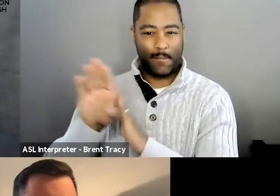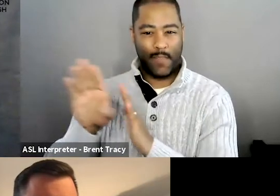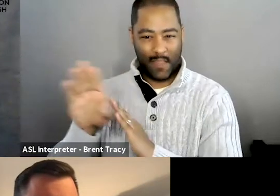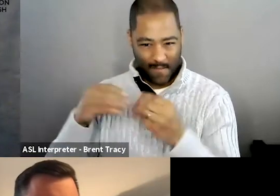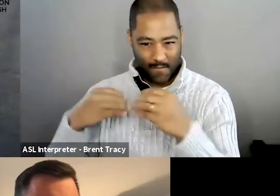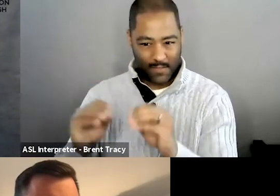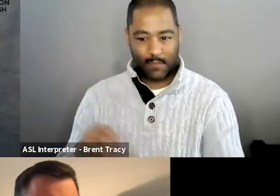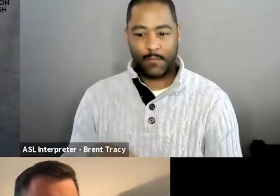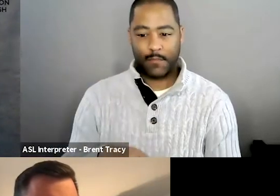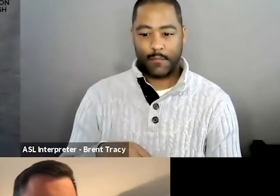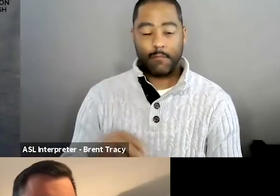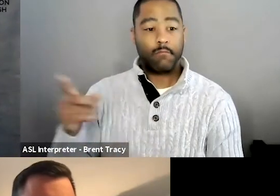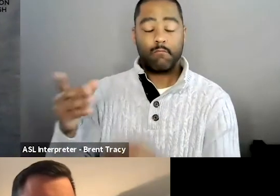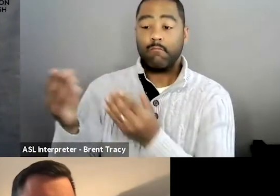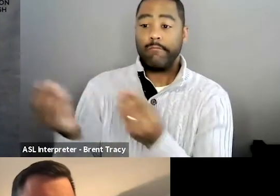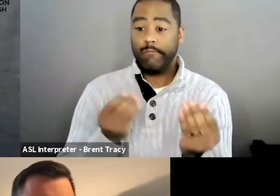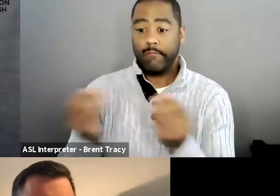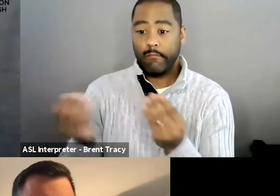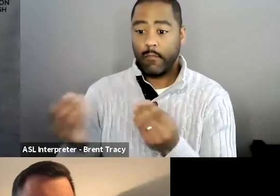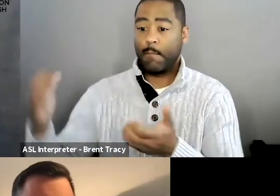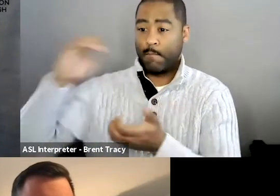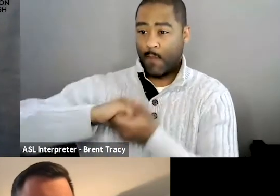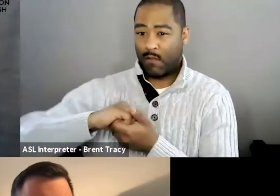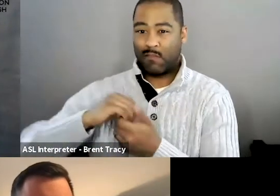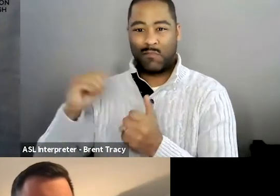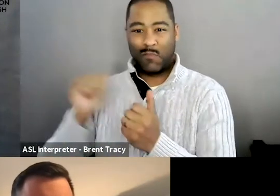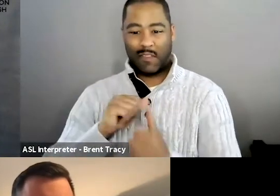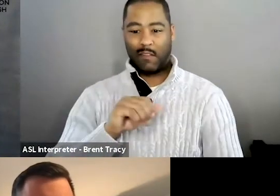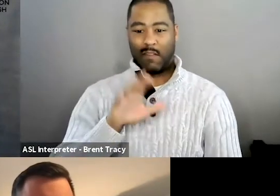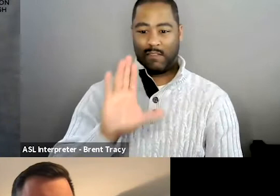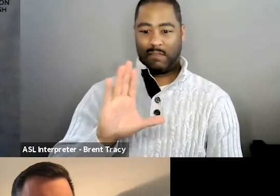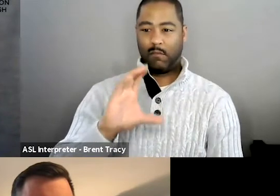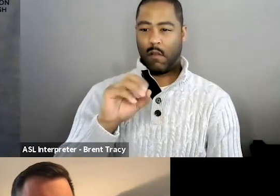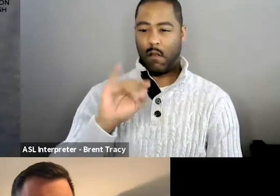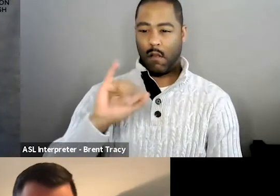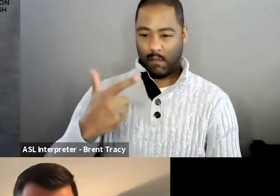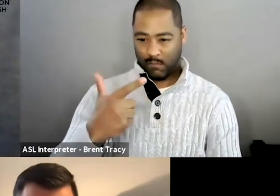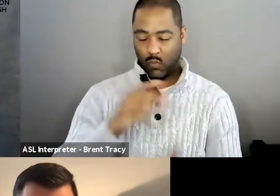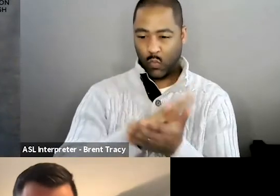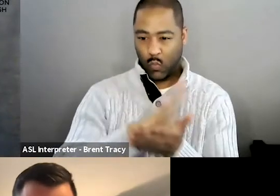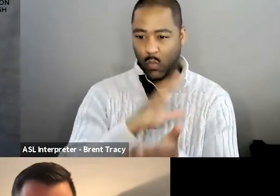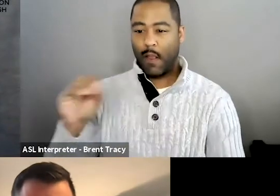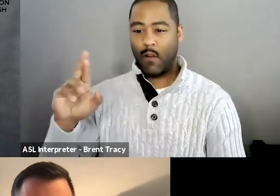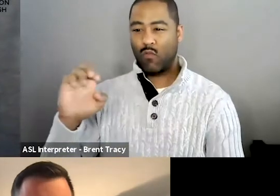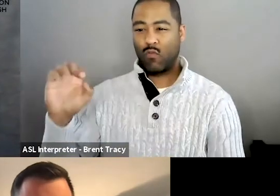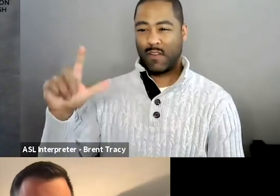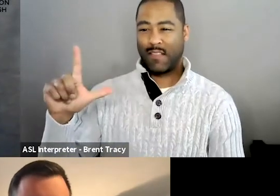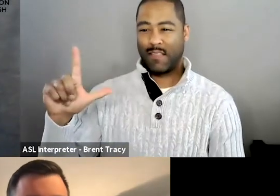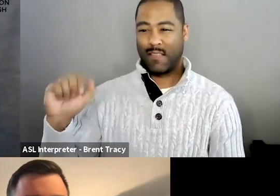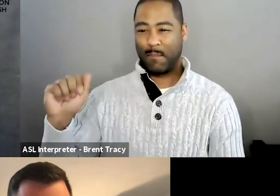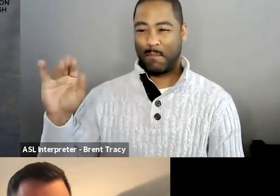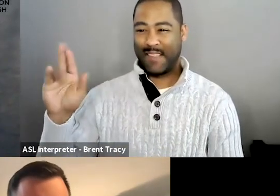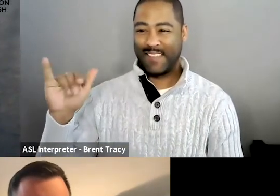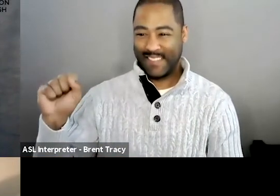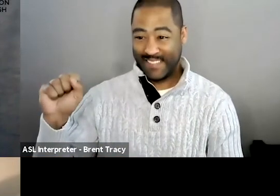liaison between Cotting and the Boston ReelAbilities Film Festival since 2016. Welcome, Paul.